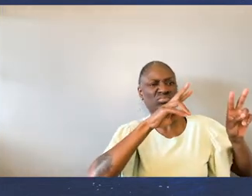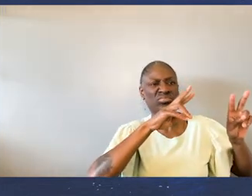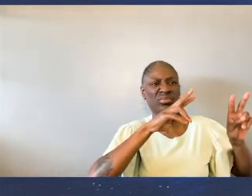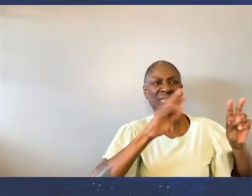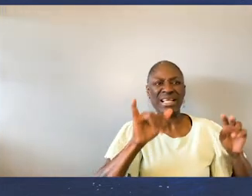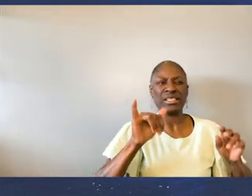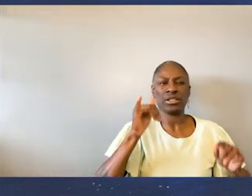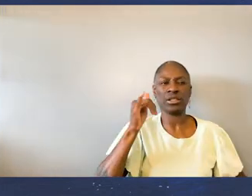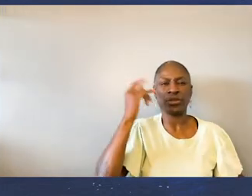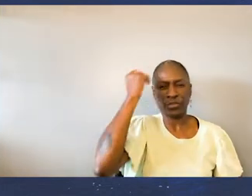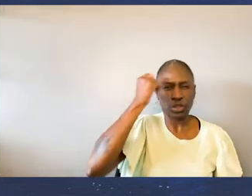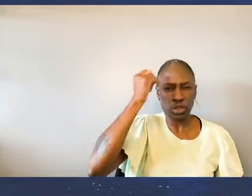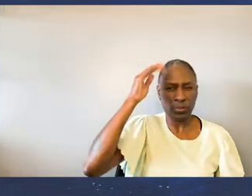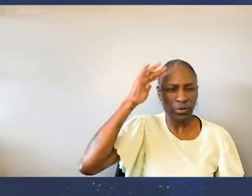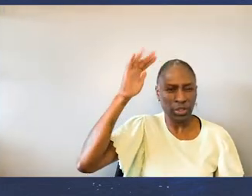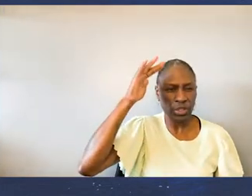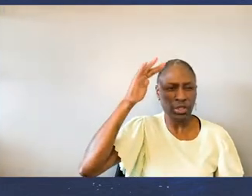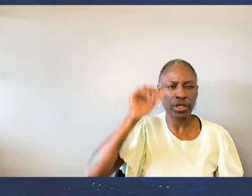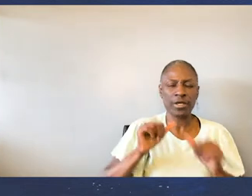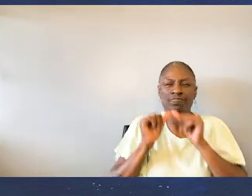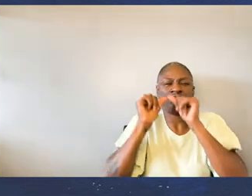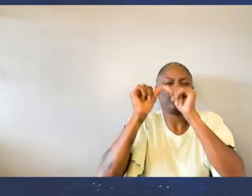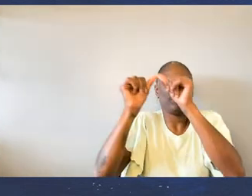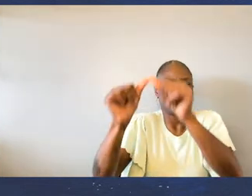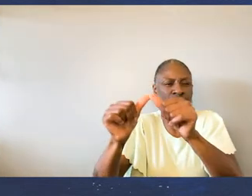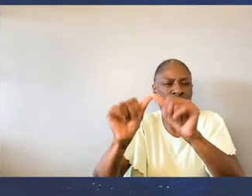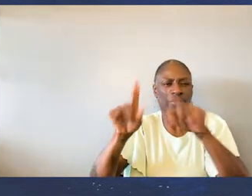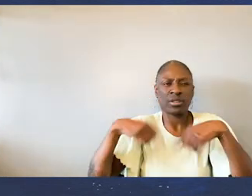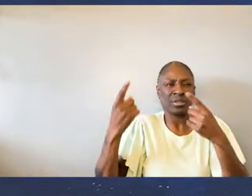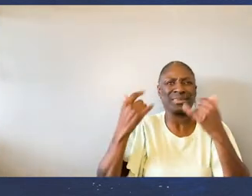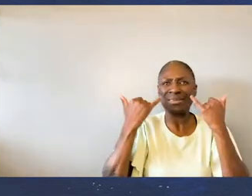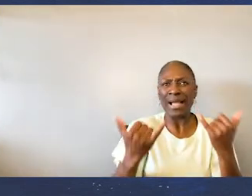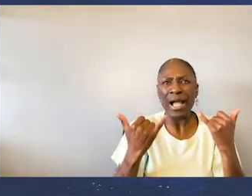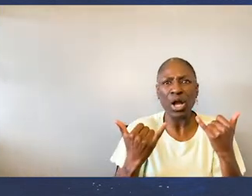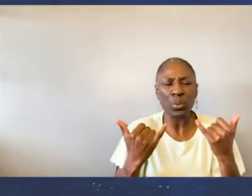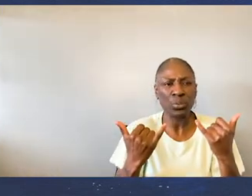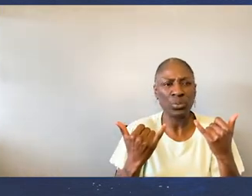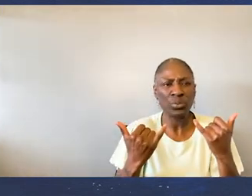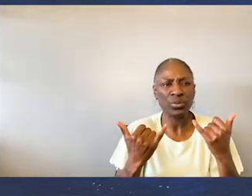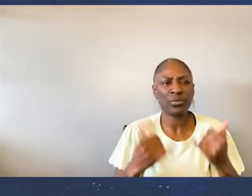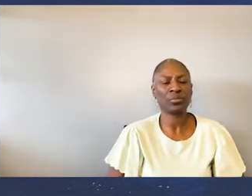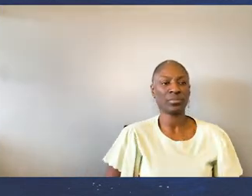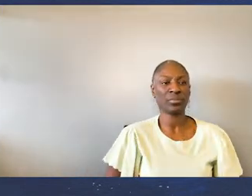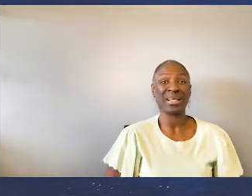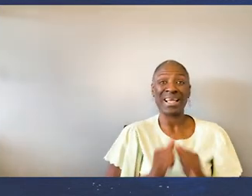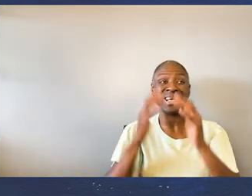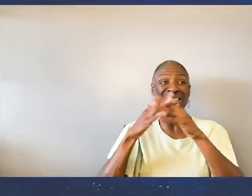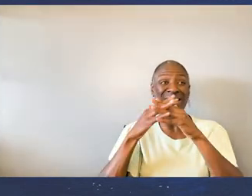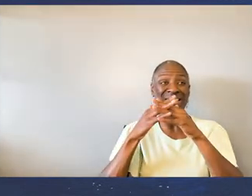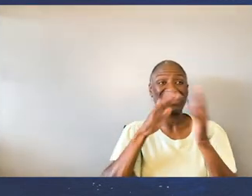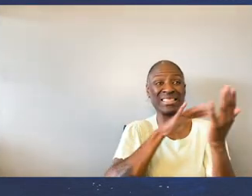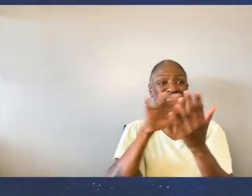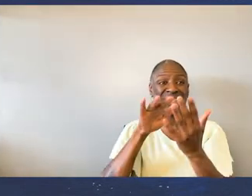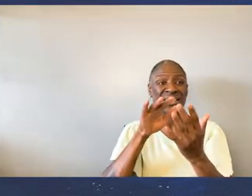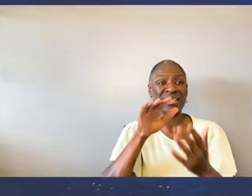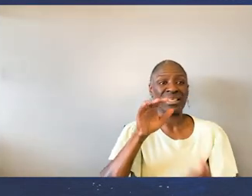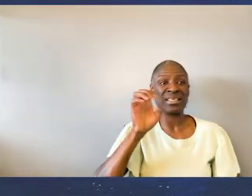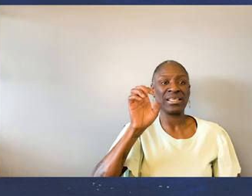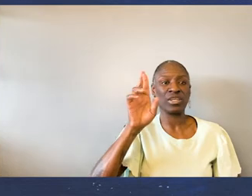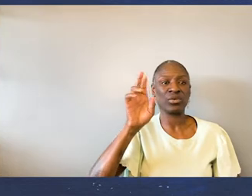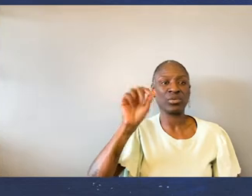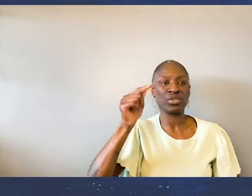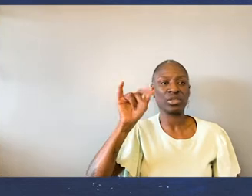He called this movement Social physics And it was the precursor In inspiration For eugenics